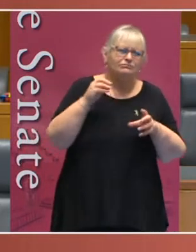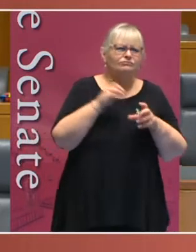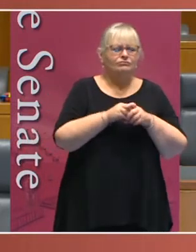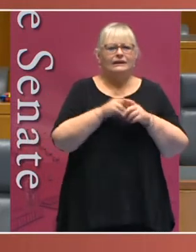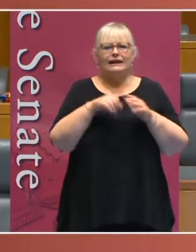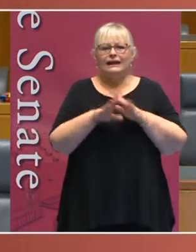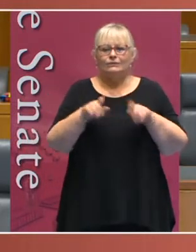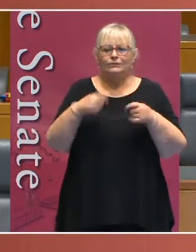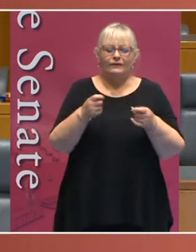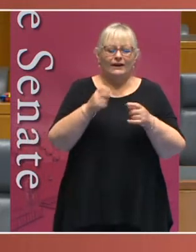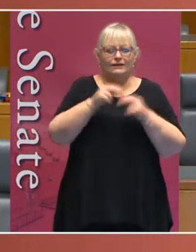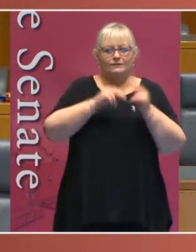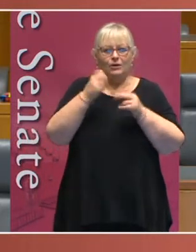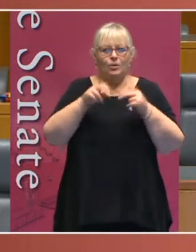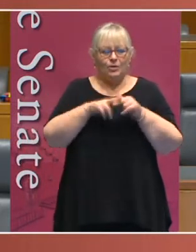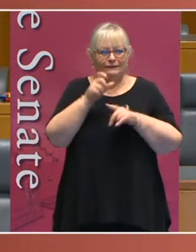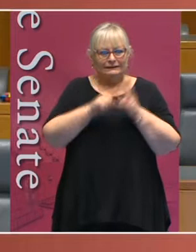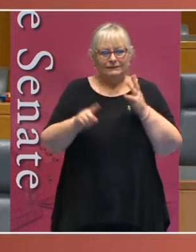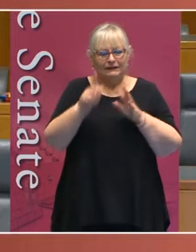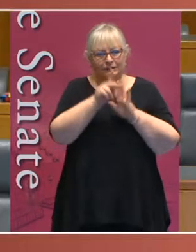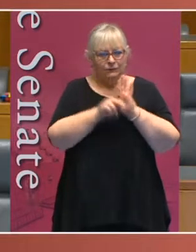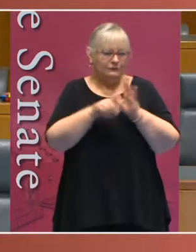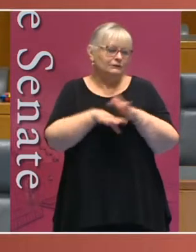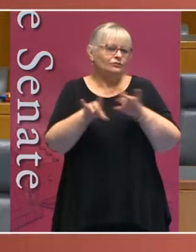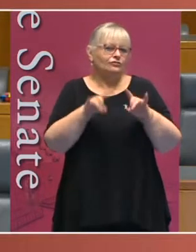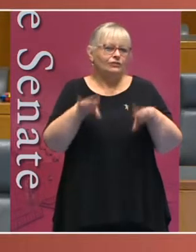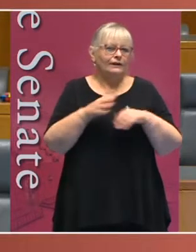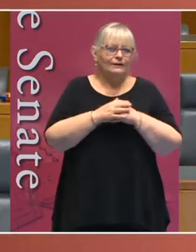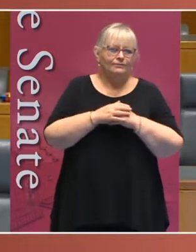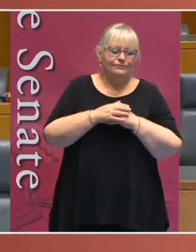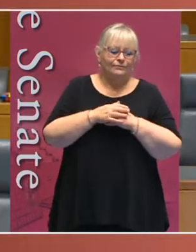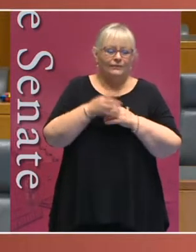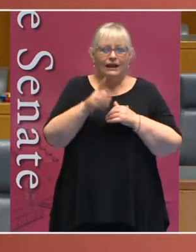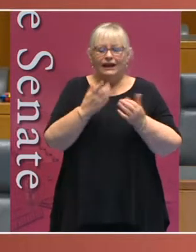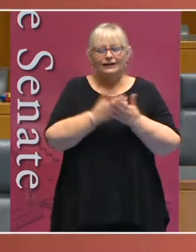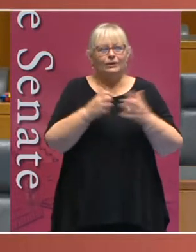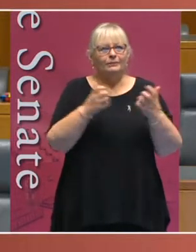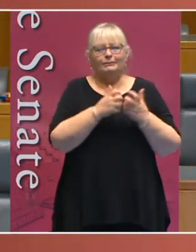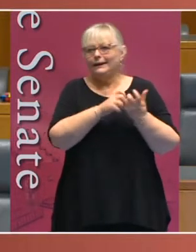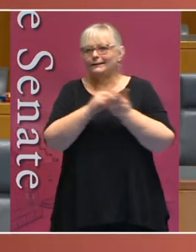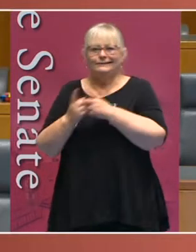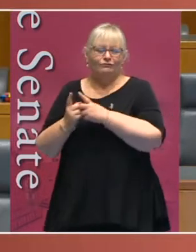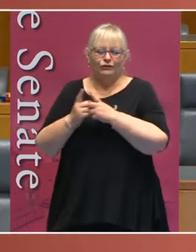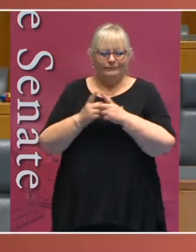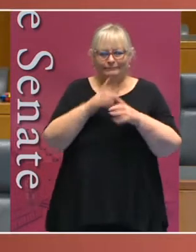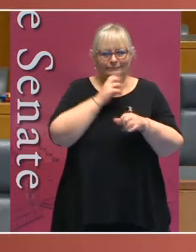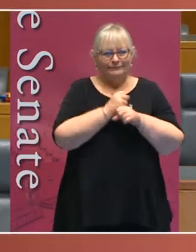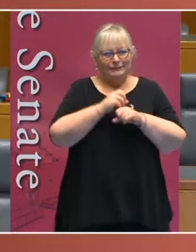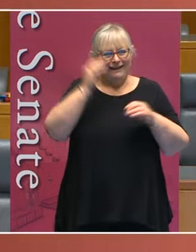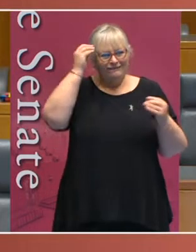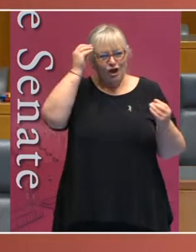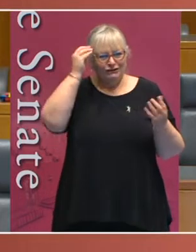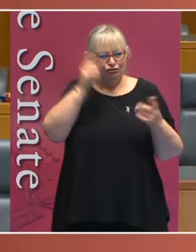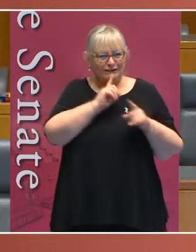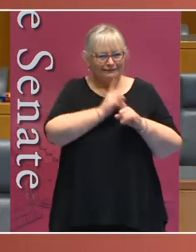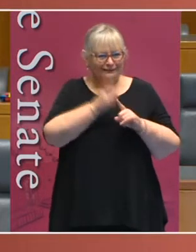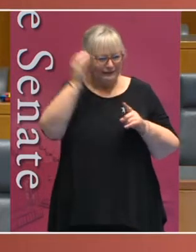in contributing to the development of disability policy in Australia. He sits on a number of government advisory committees and has led the